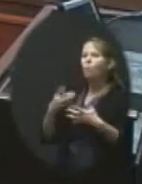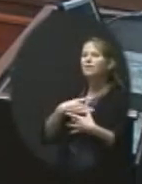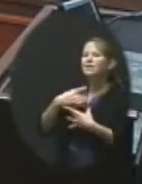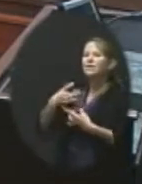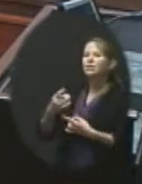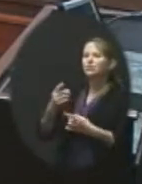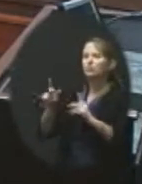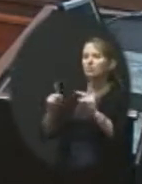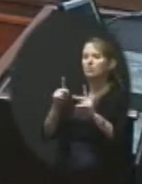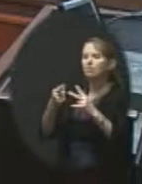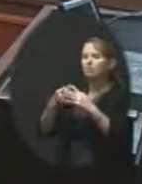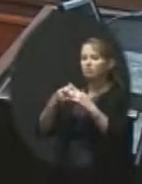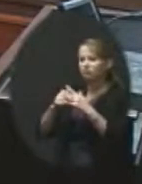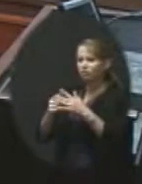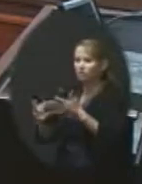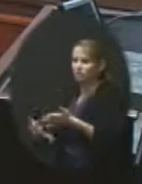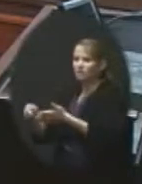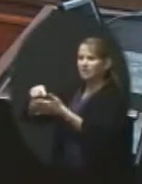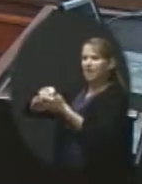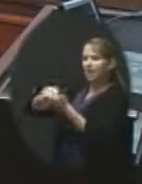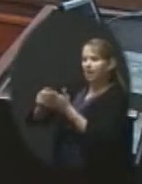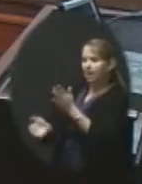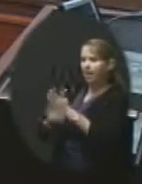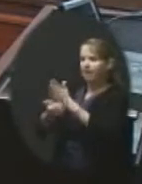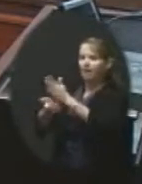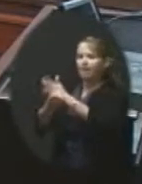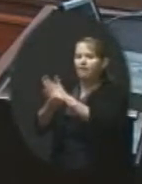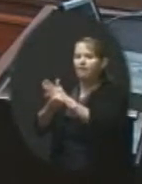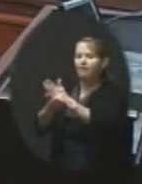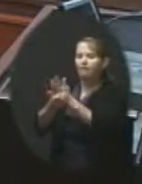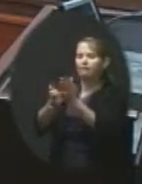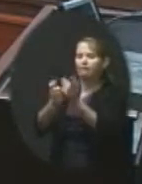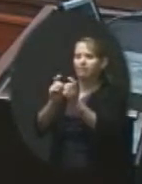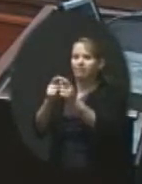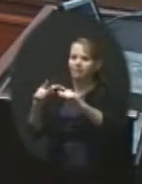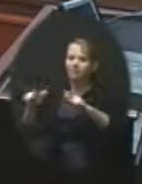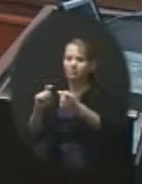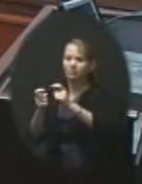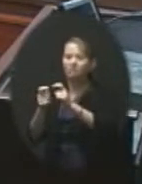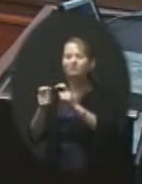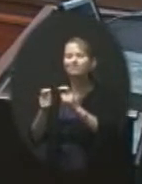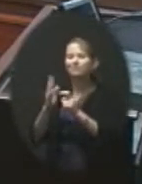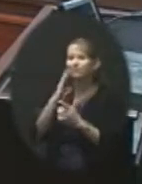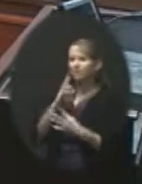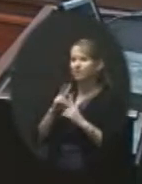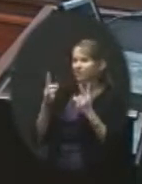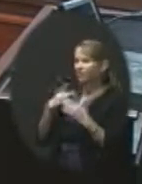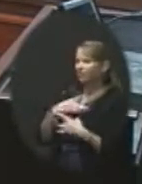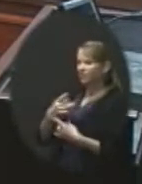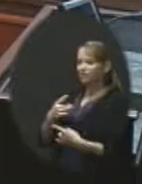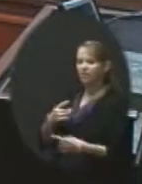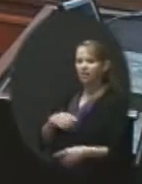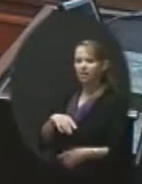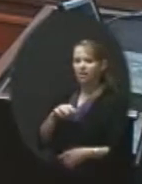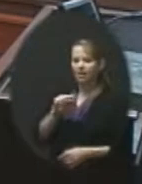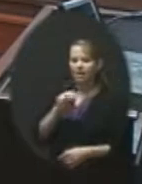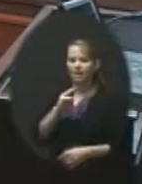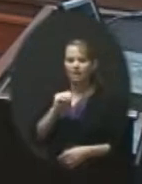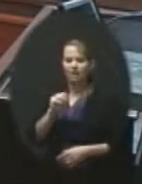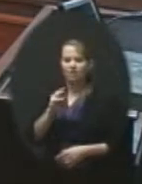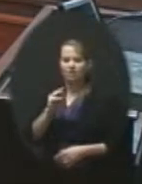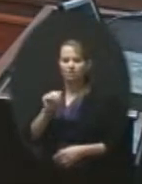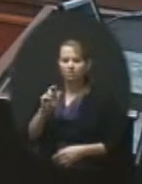amendments and the language changes and it'll be interesting. I'd just, I'd like to thank